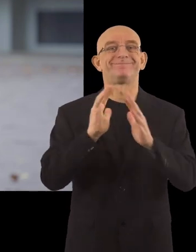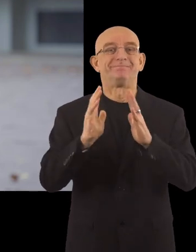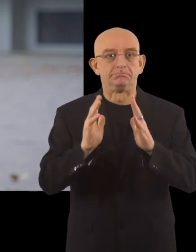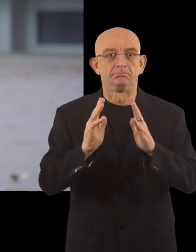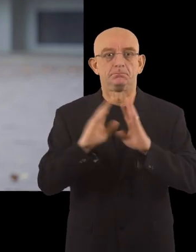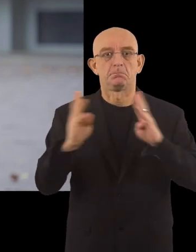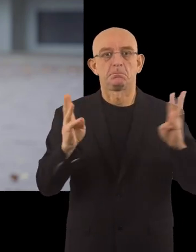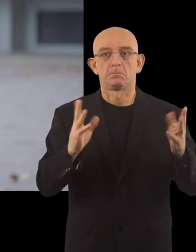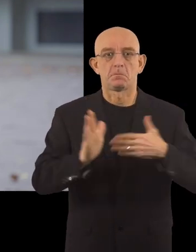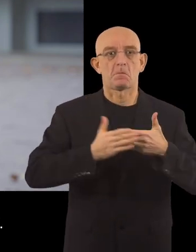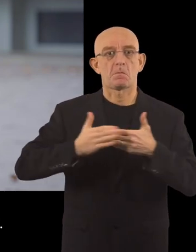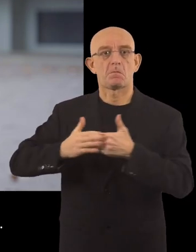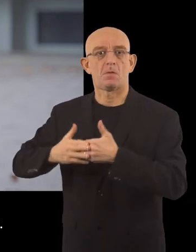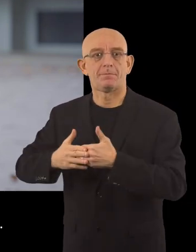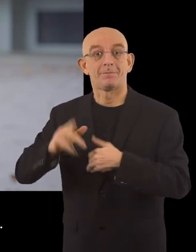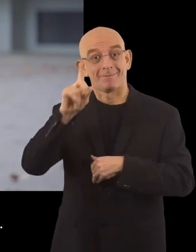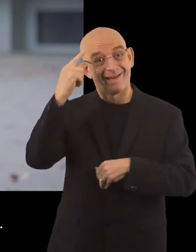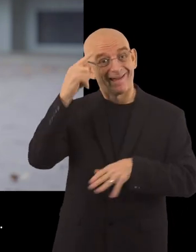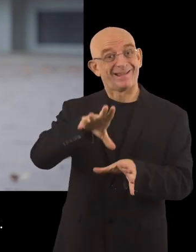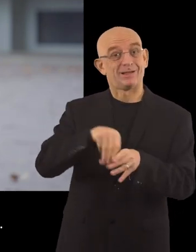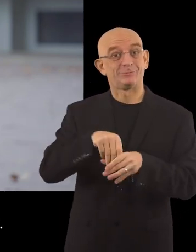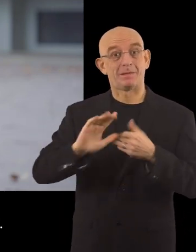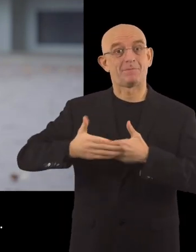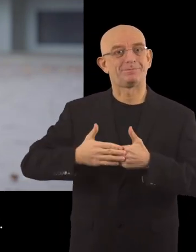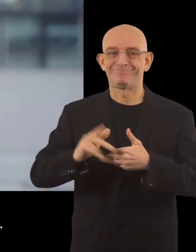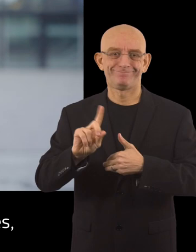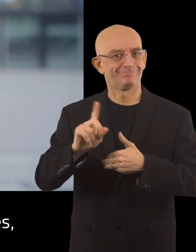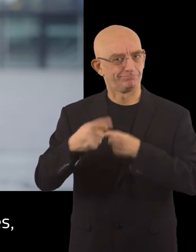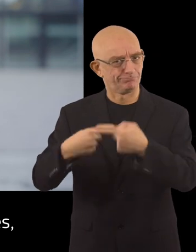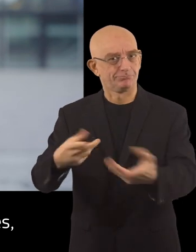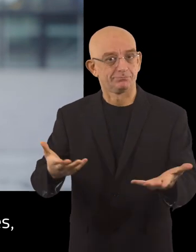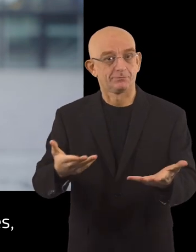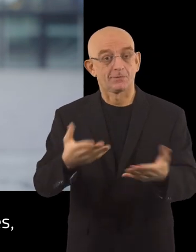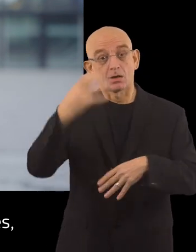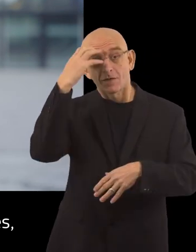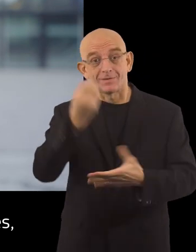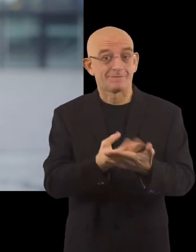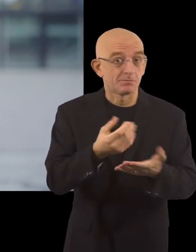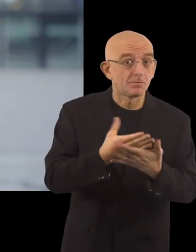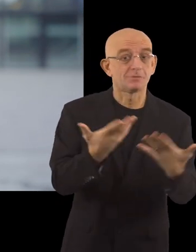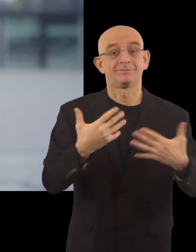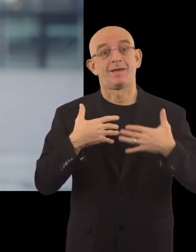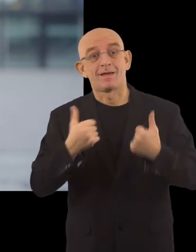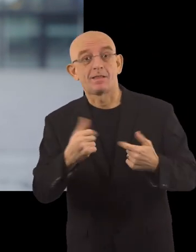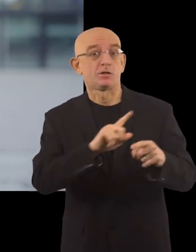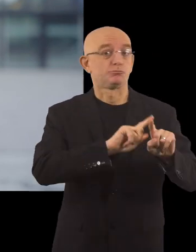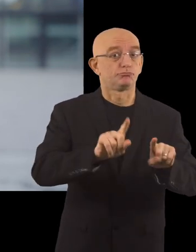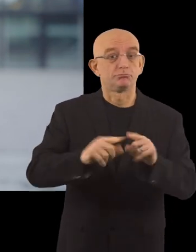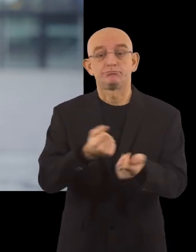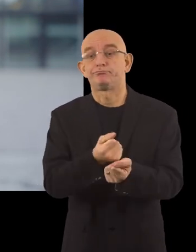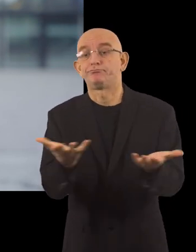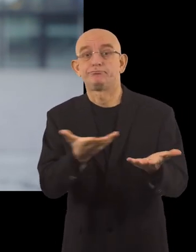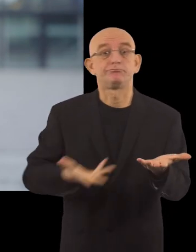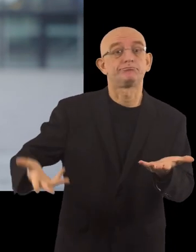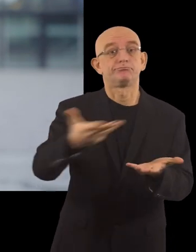has come to a standstill. However, the need for inclusion did not. Government information, health facilities, and what is left of the fun